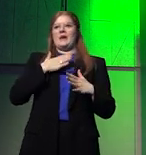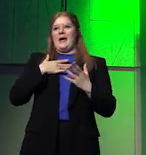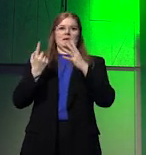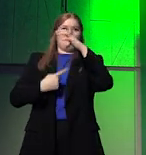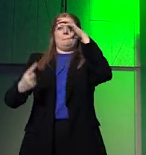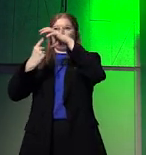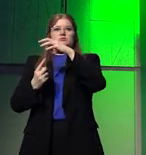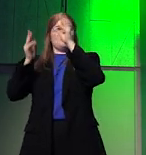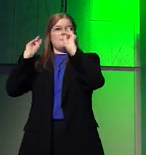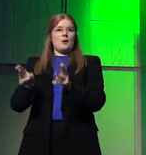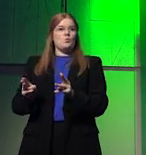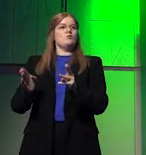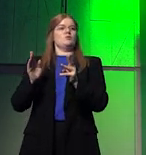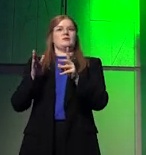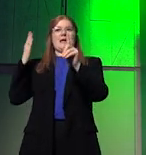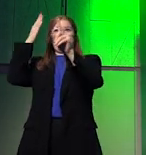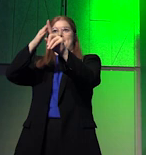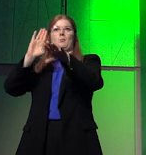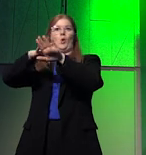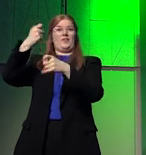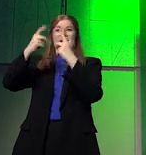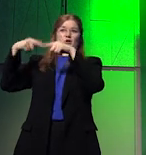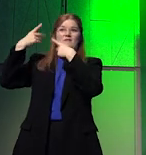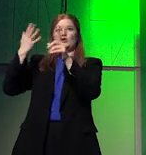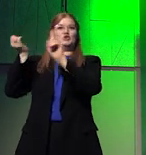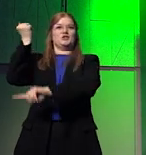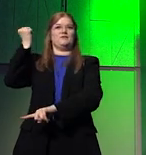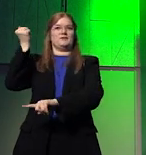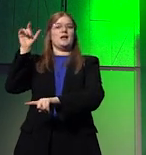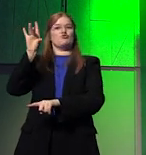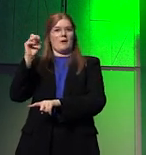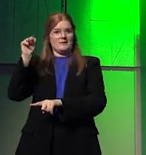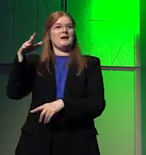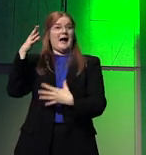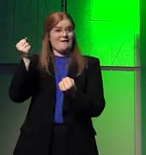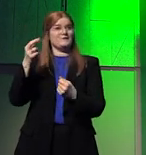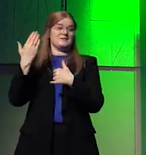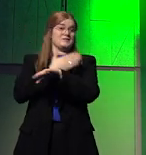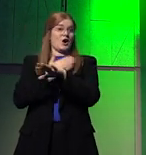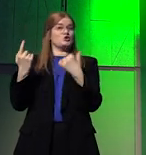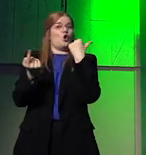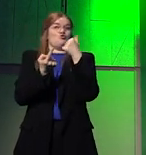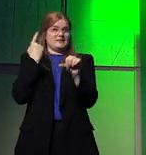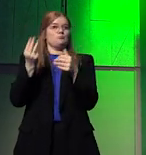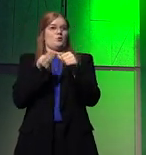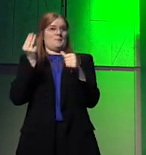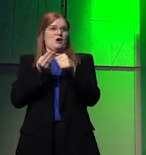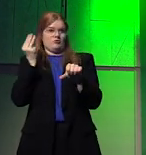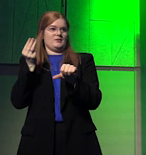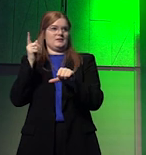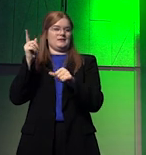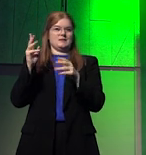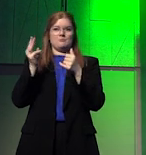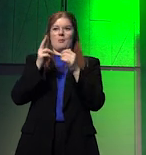imperialistic power that aims further than it could ever reach, the Kremlin has actually started gearing up its fundamental